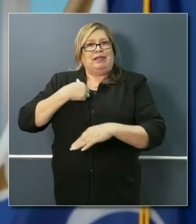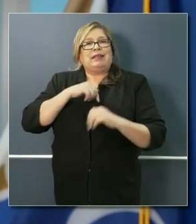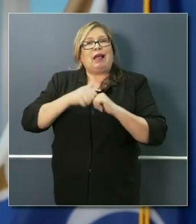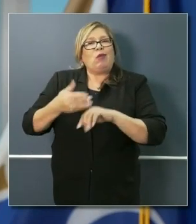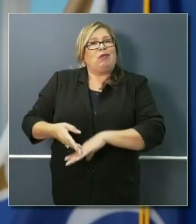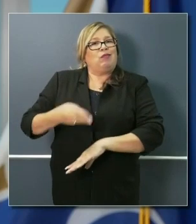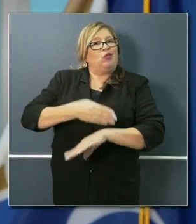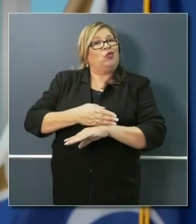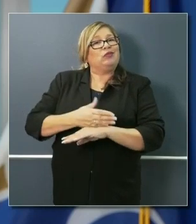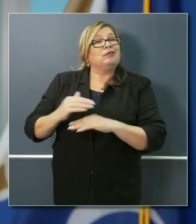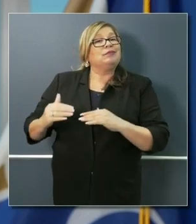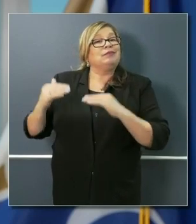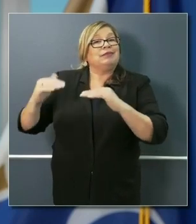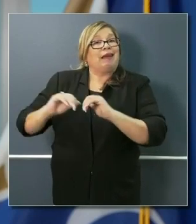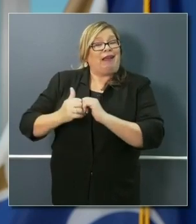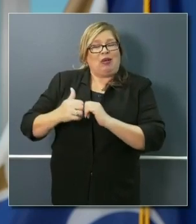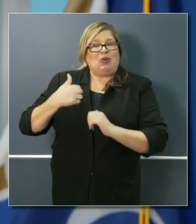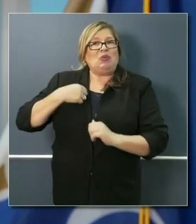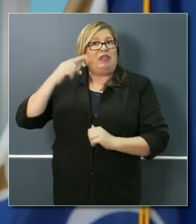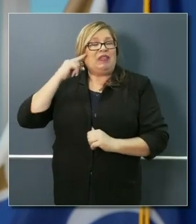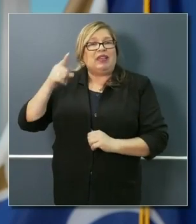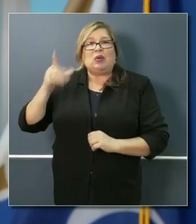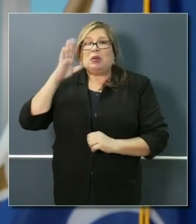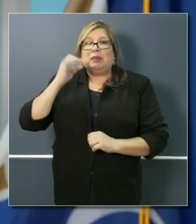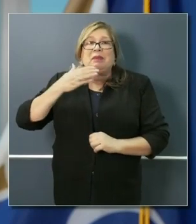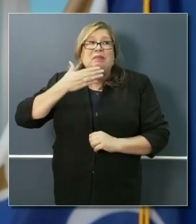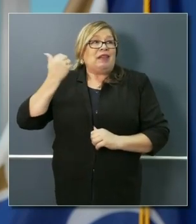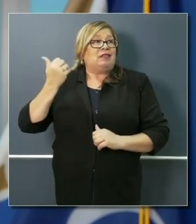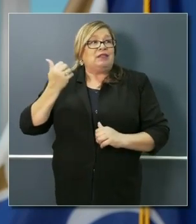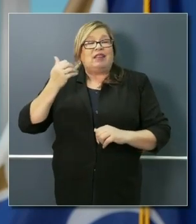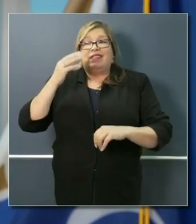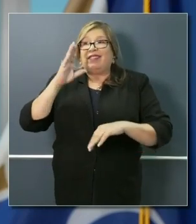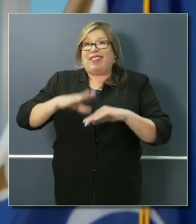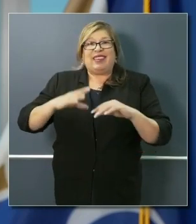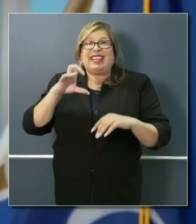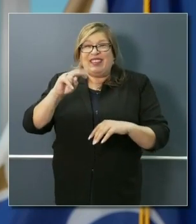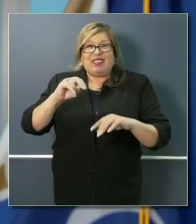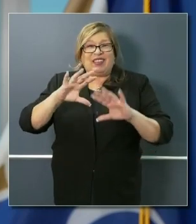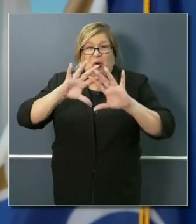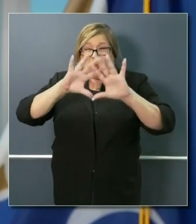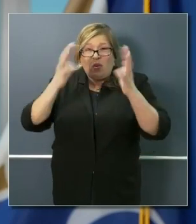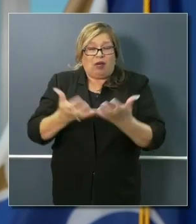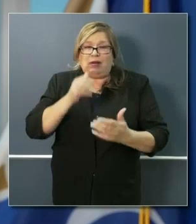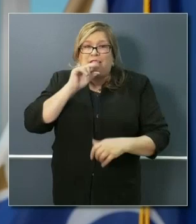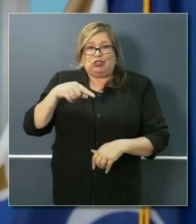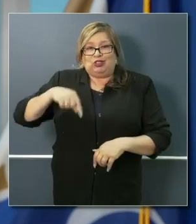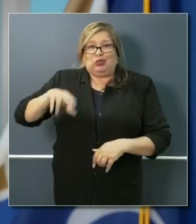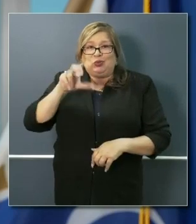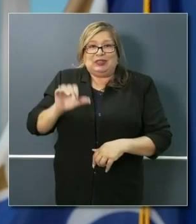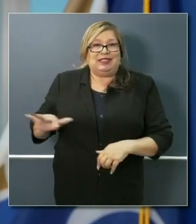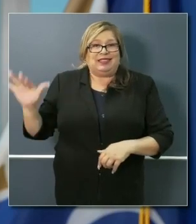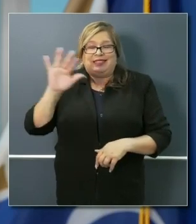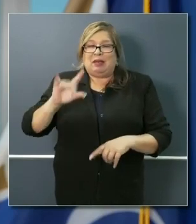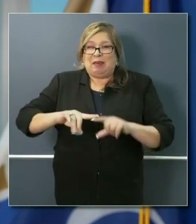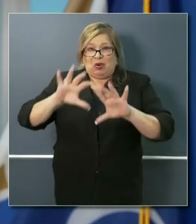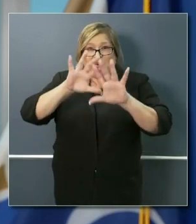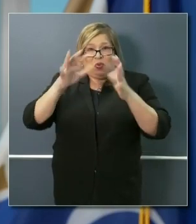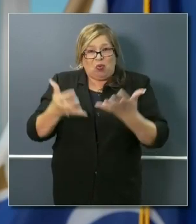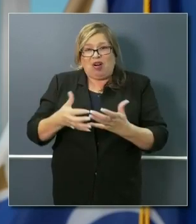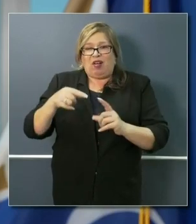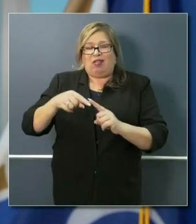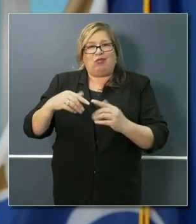potentially could be best in class from even an international perspective, not just a national perspective, in terms of improving